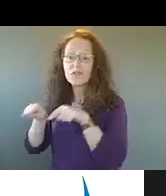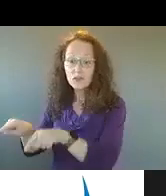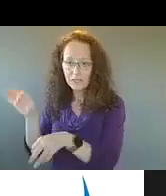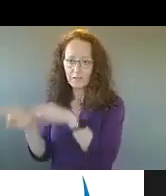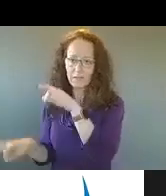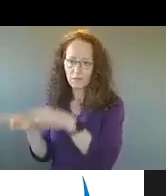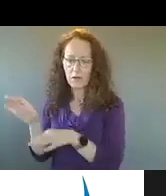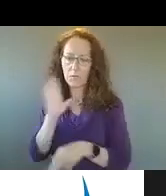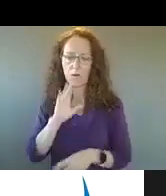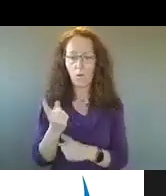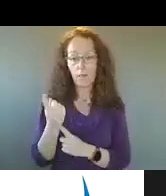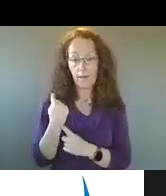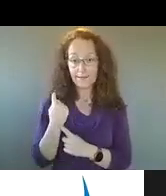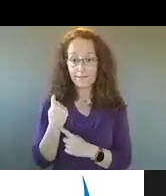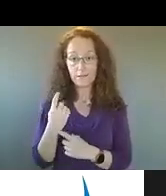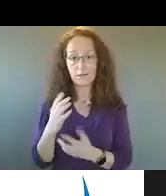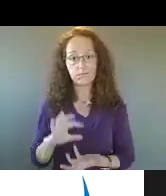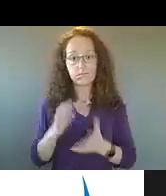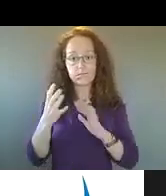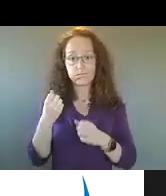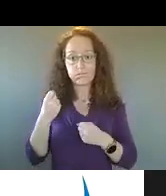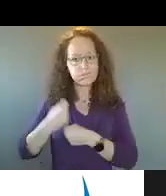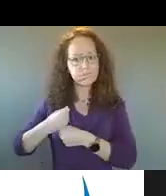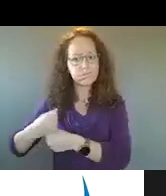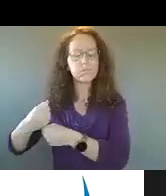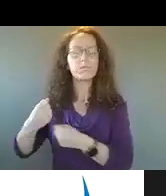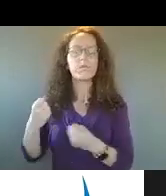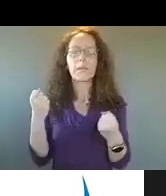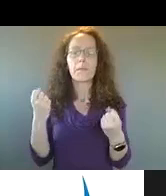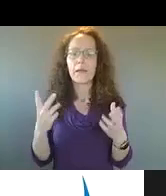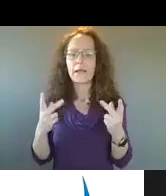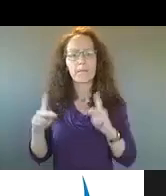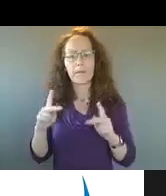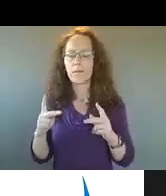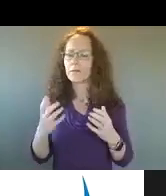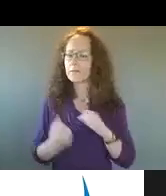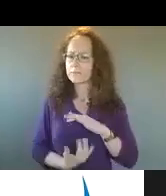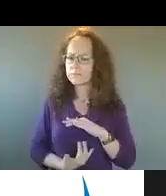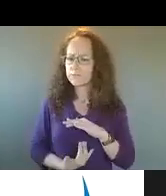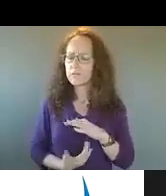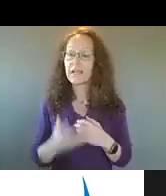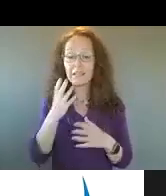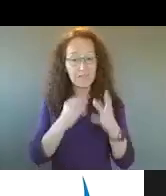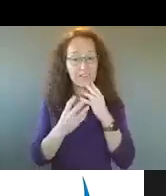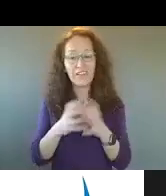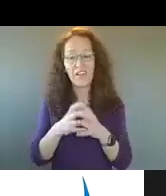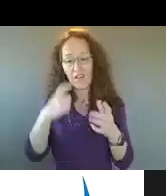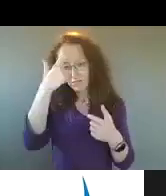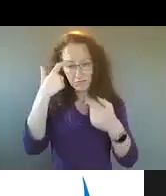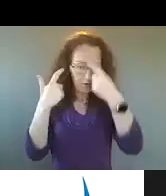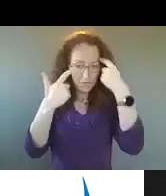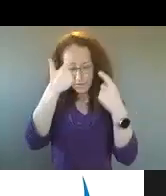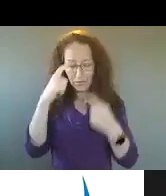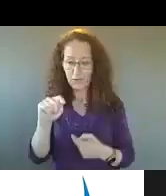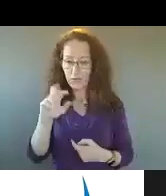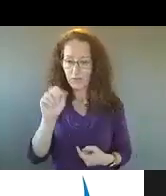many communities experienced significant trauma and that there wasn't always a clear linkage between the communities and the cities, we are